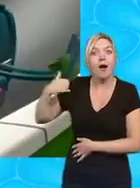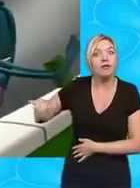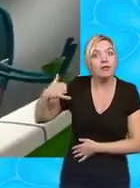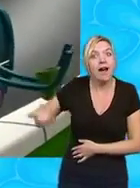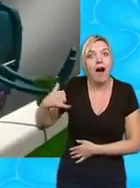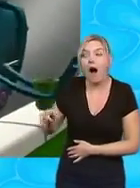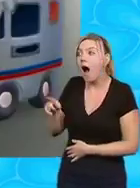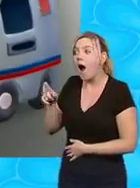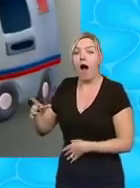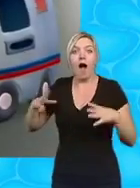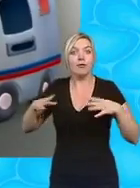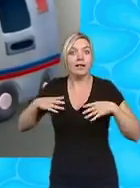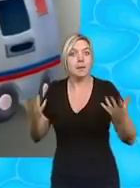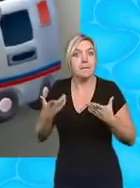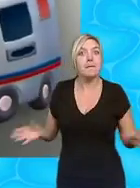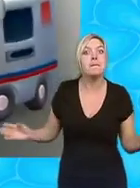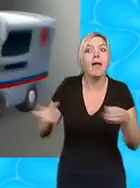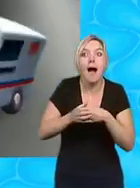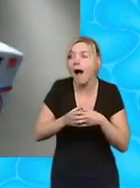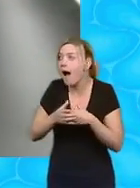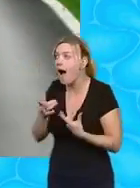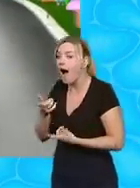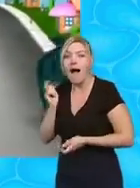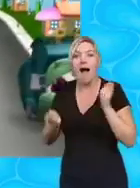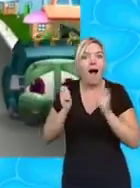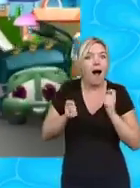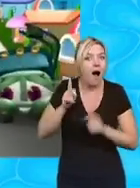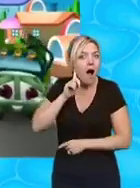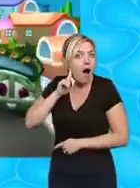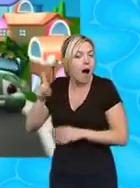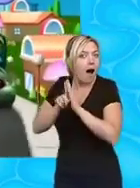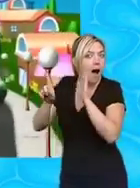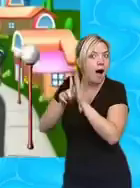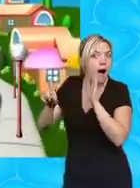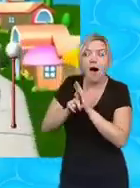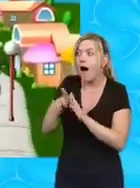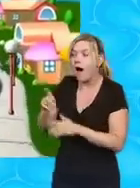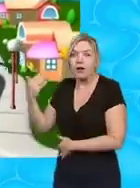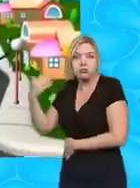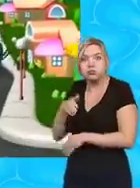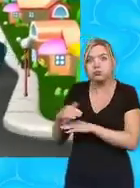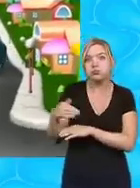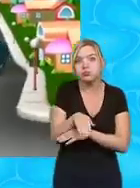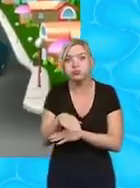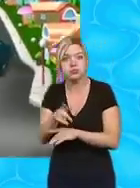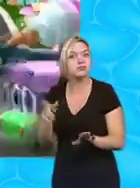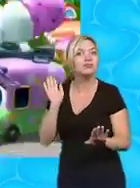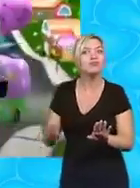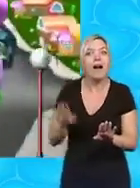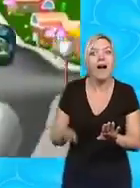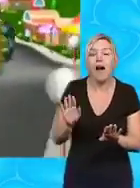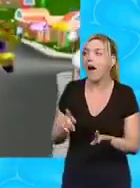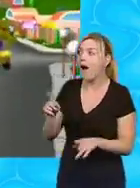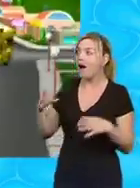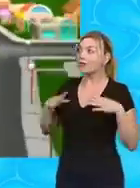let's play with Finley clang clang hear the bell ring zoom zoom zoom rev up your engines